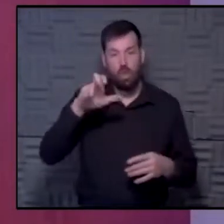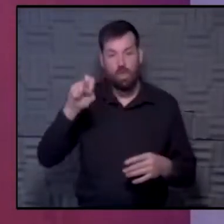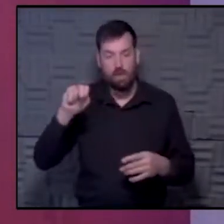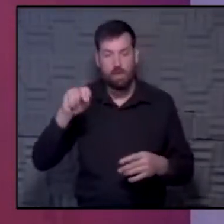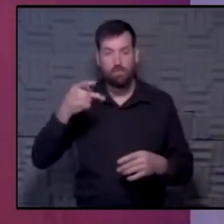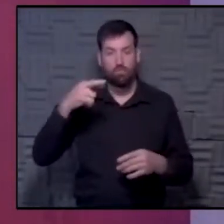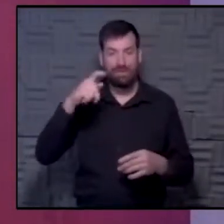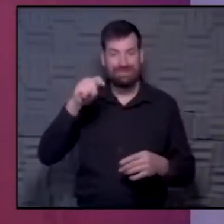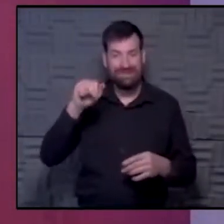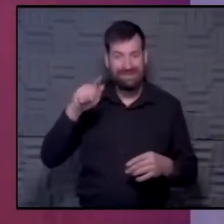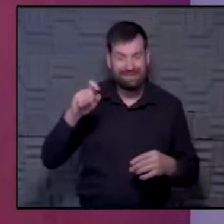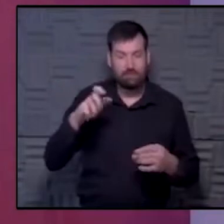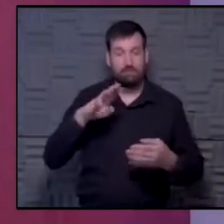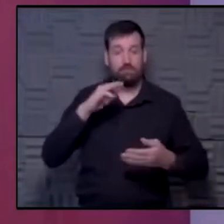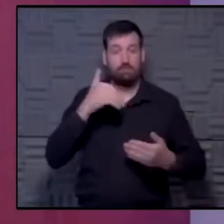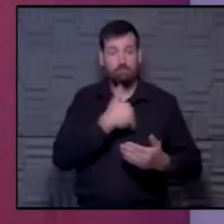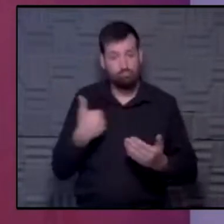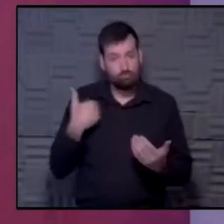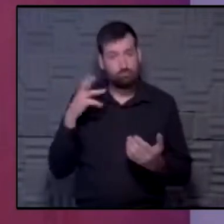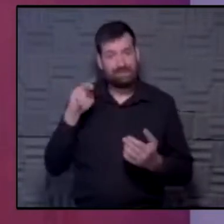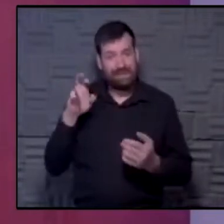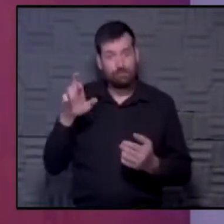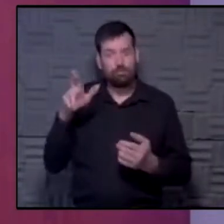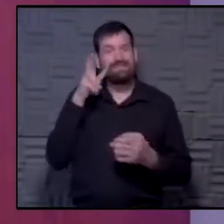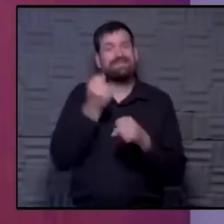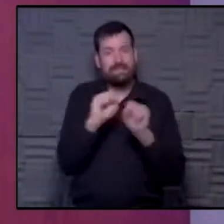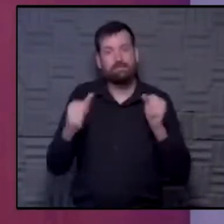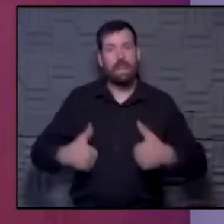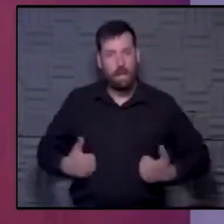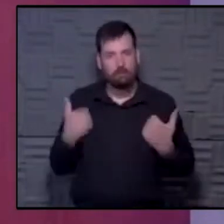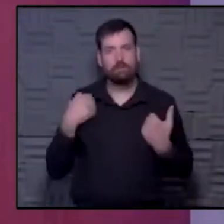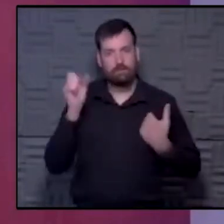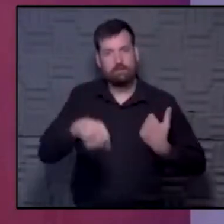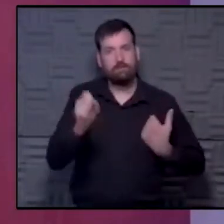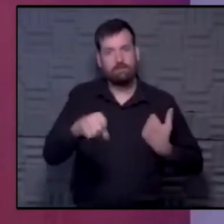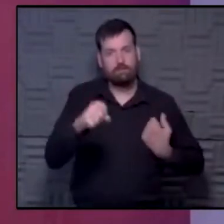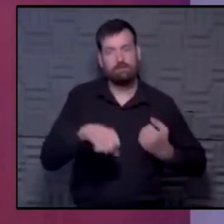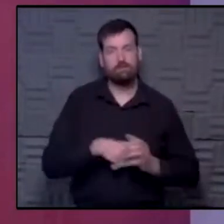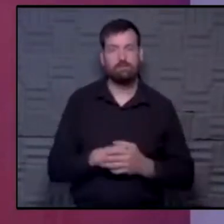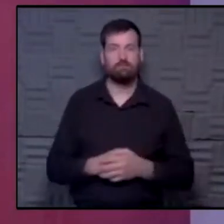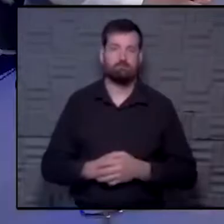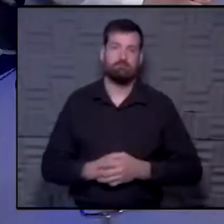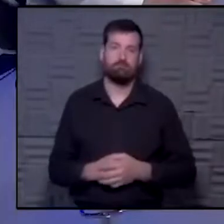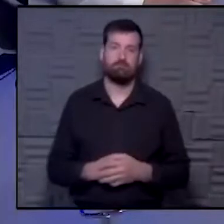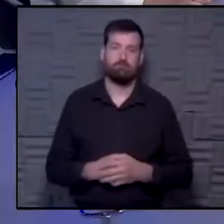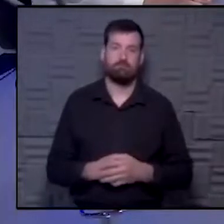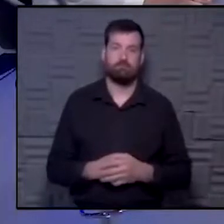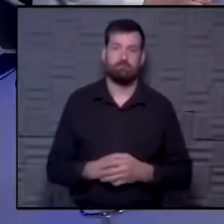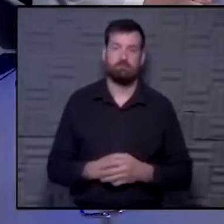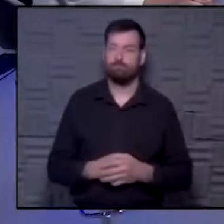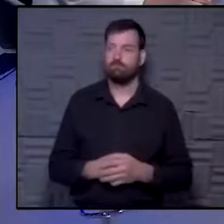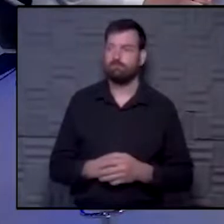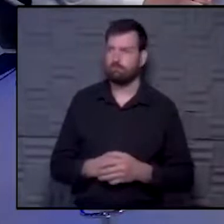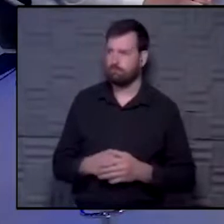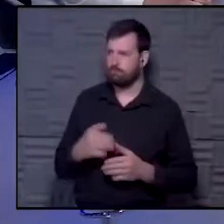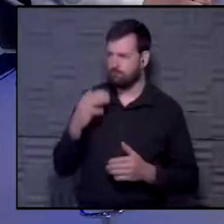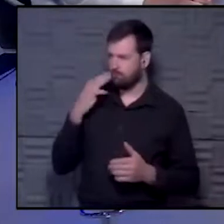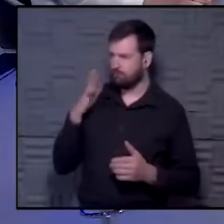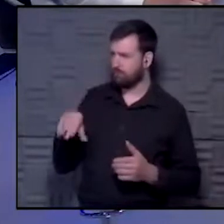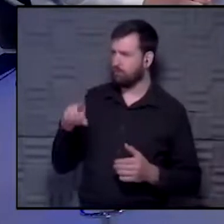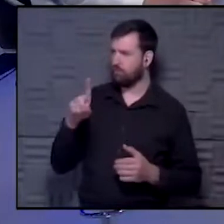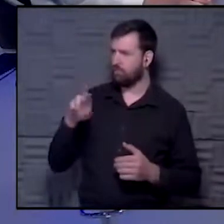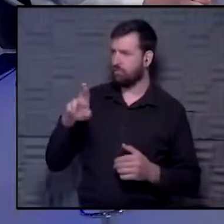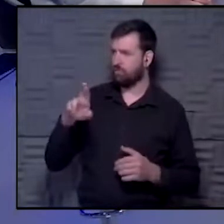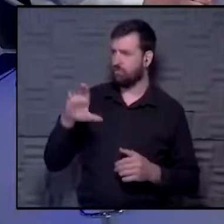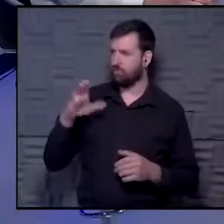has been shown to save lives. On a population level, I would advocate for all of that to be made up. Do you know, Dr. Chen,